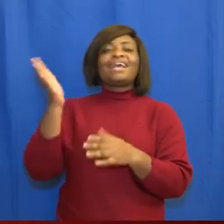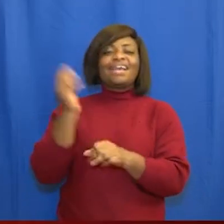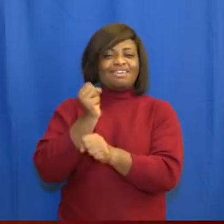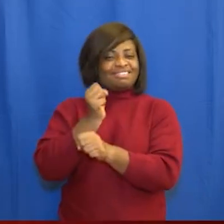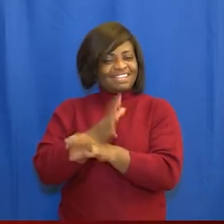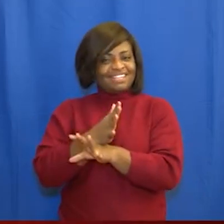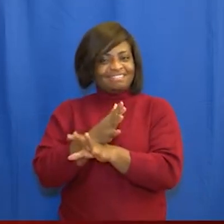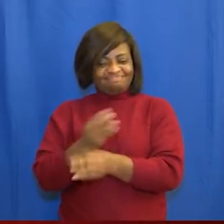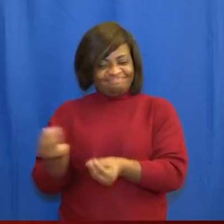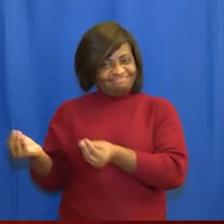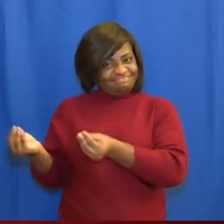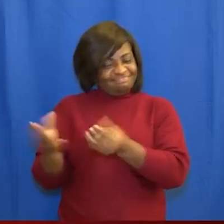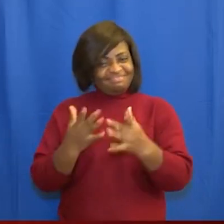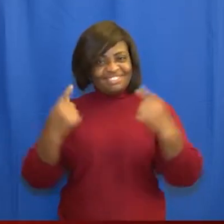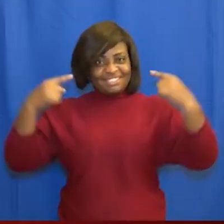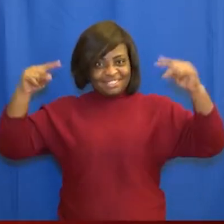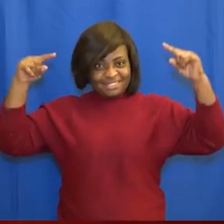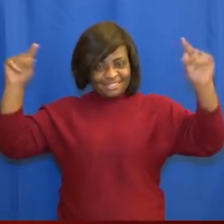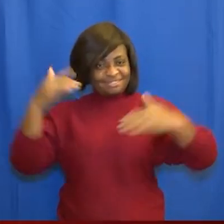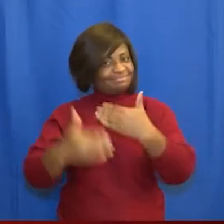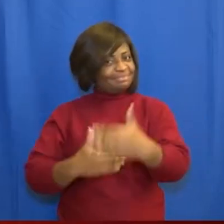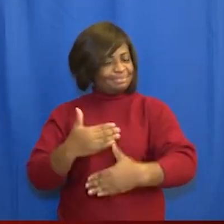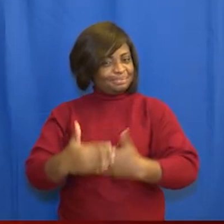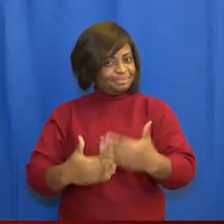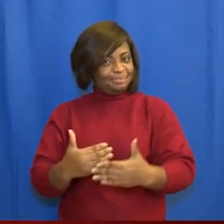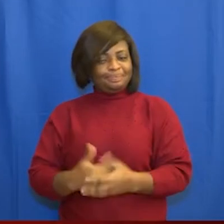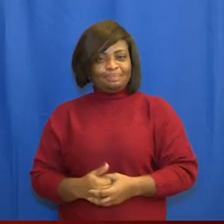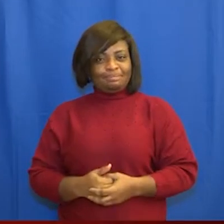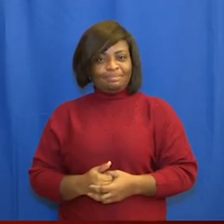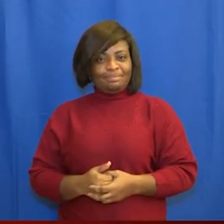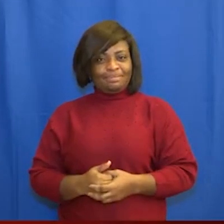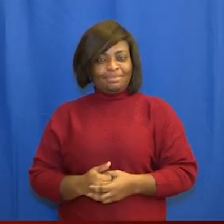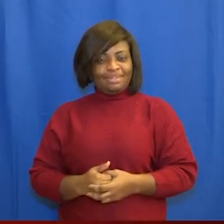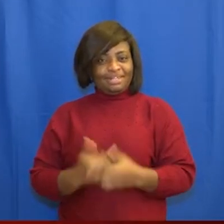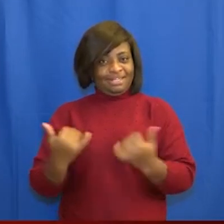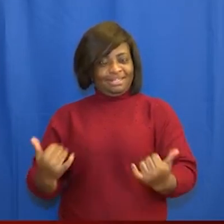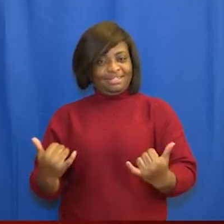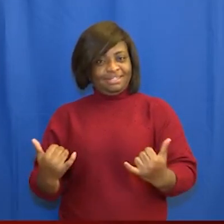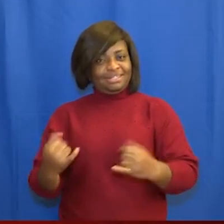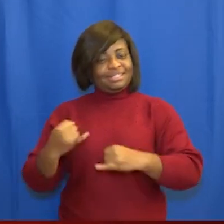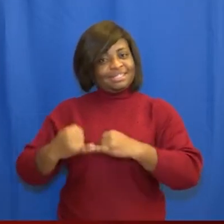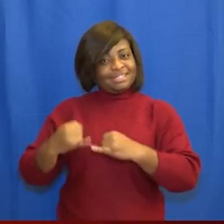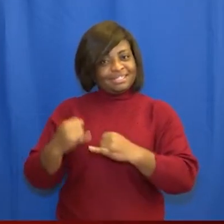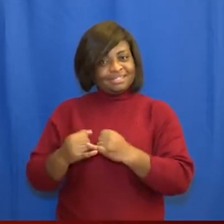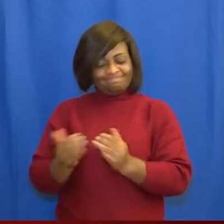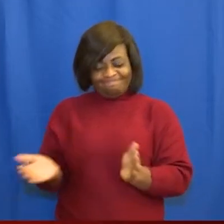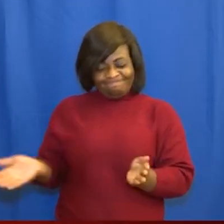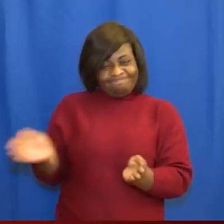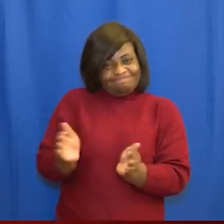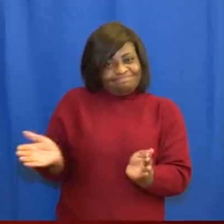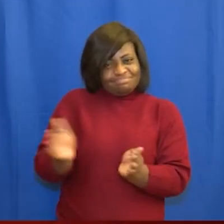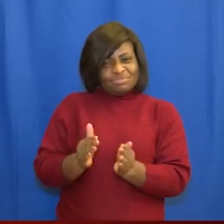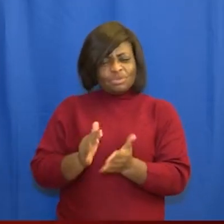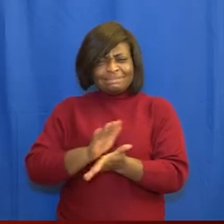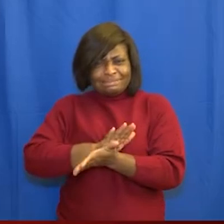to deliver another successful process and it has to this end compile the most